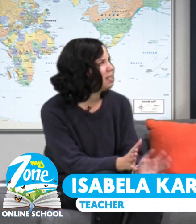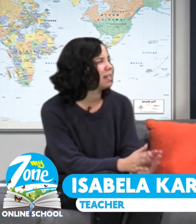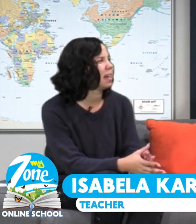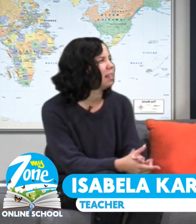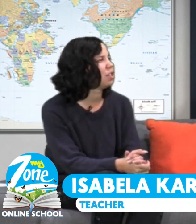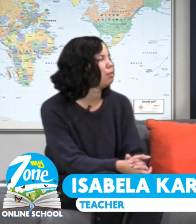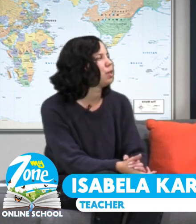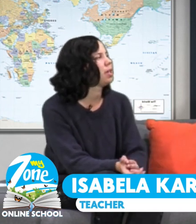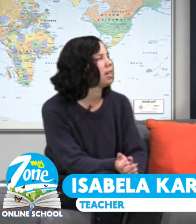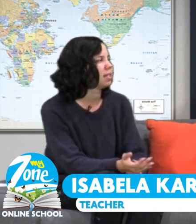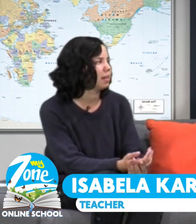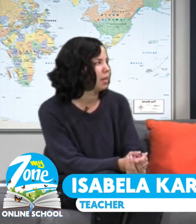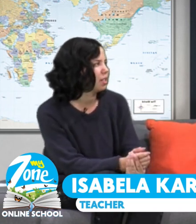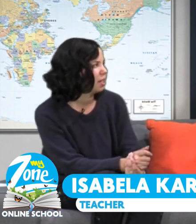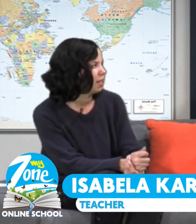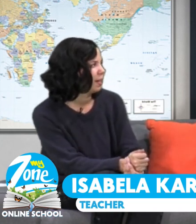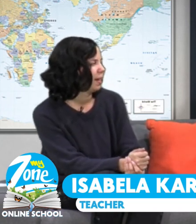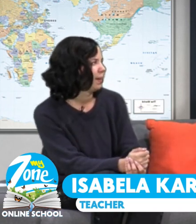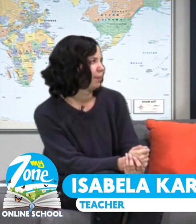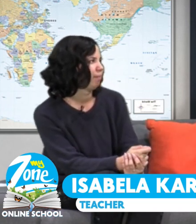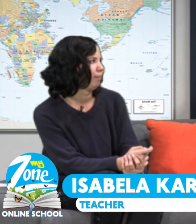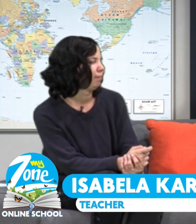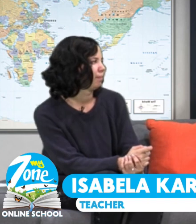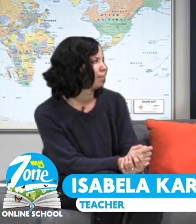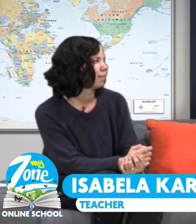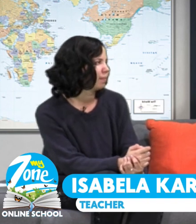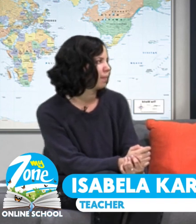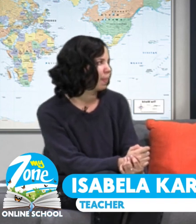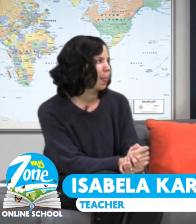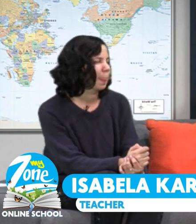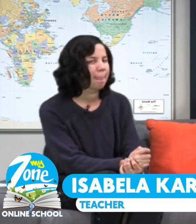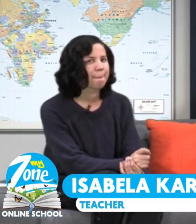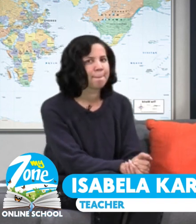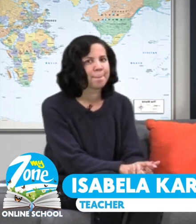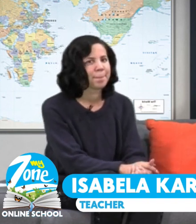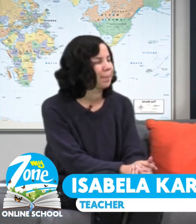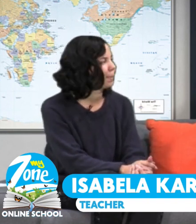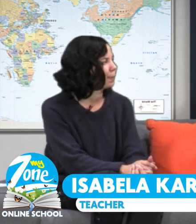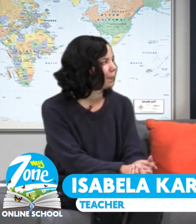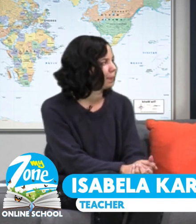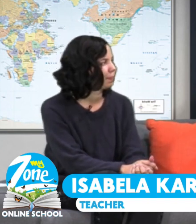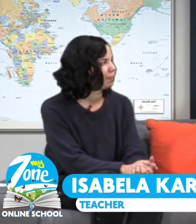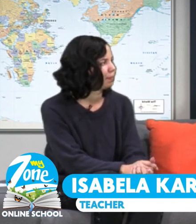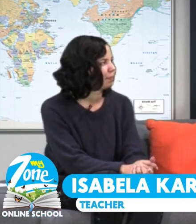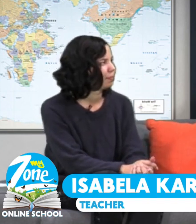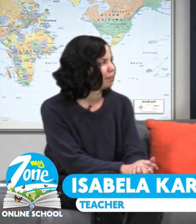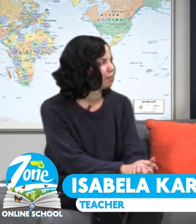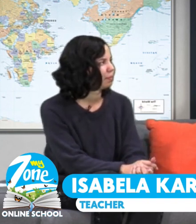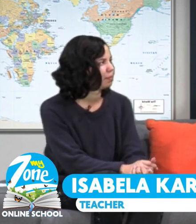is it exactly that you've been doing here at nmh good we are currently busy setting up lessons for